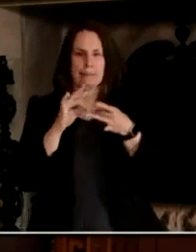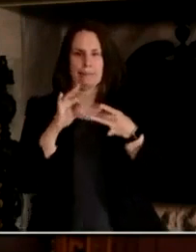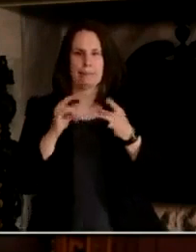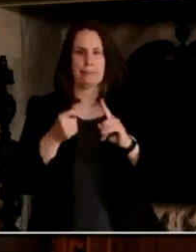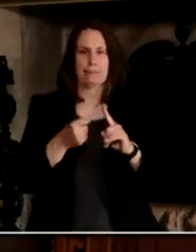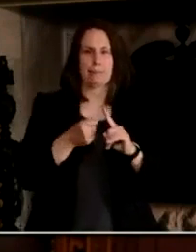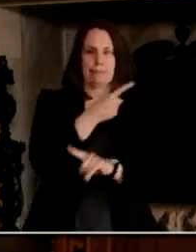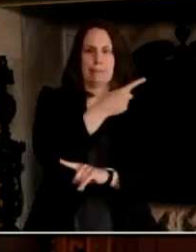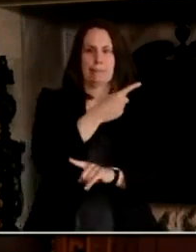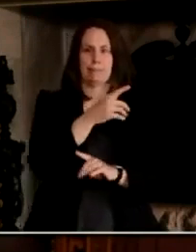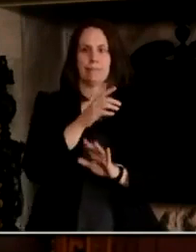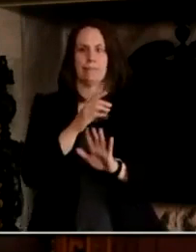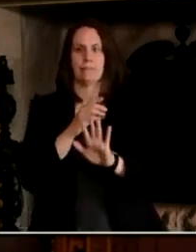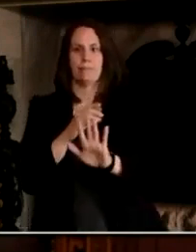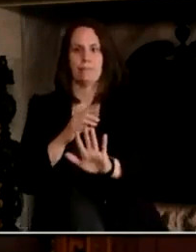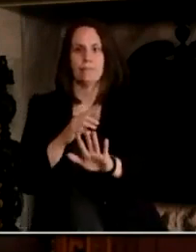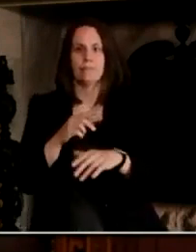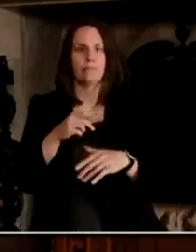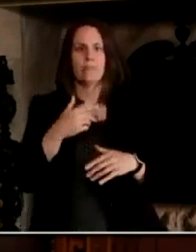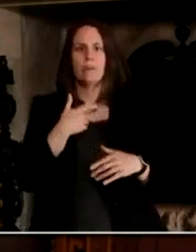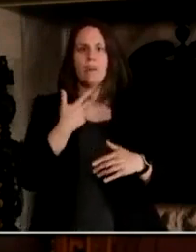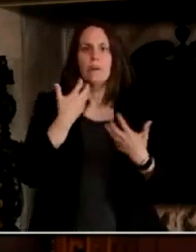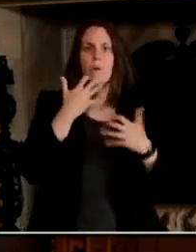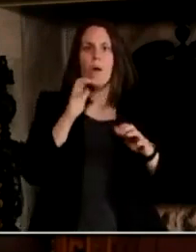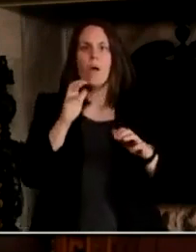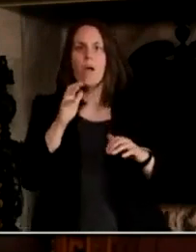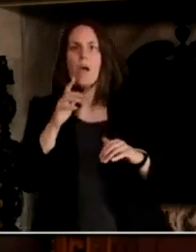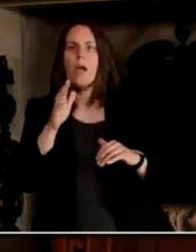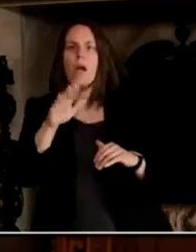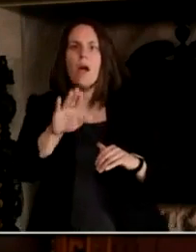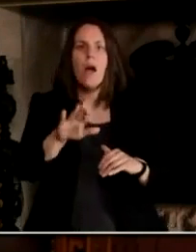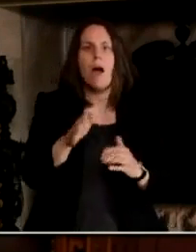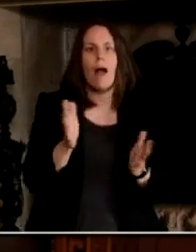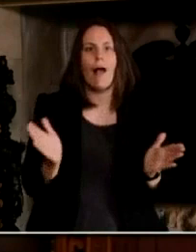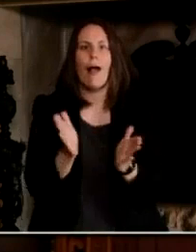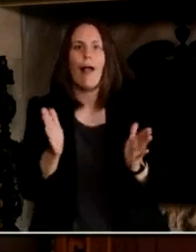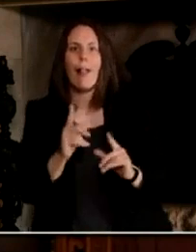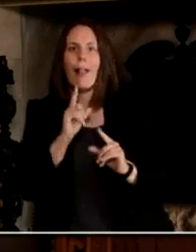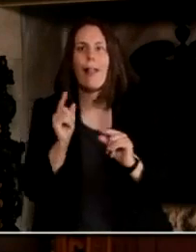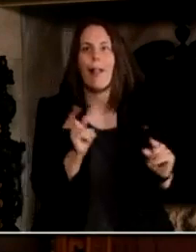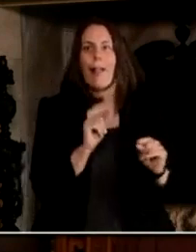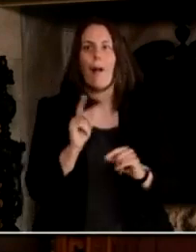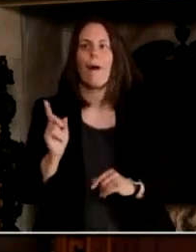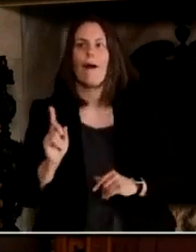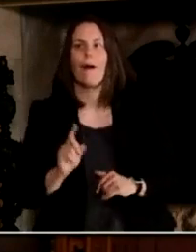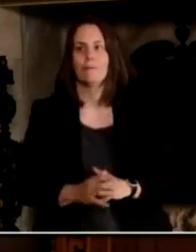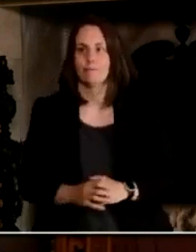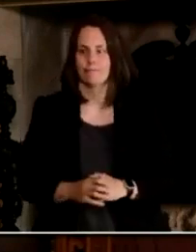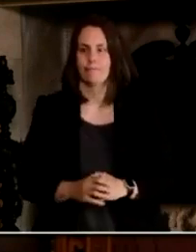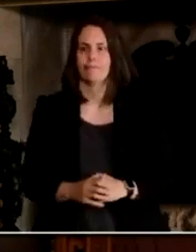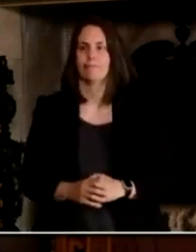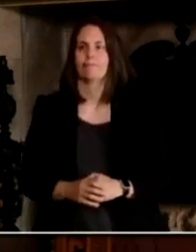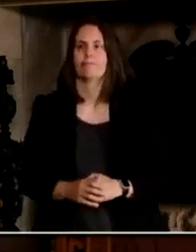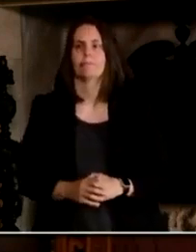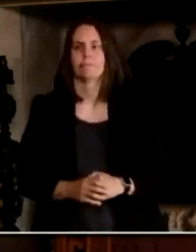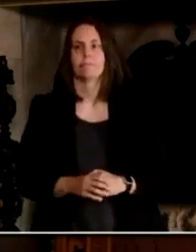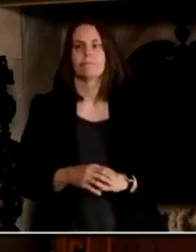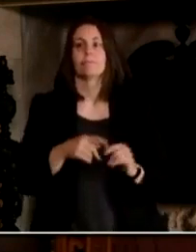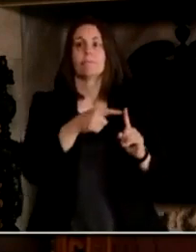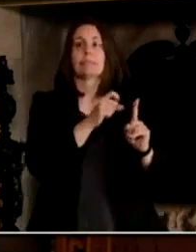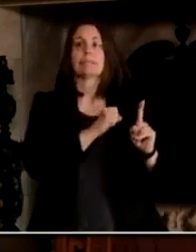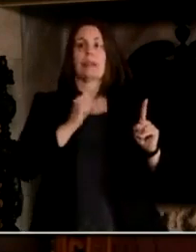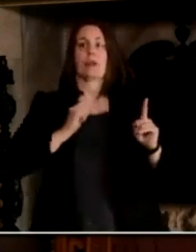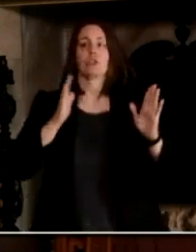It's my understanding that Senator Tiffany just released a statement saying that